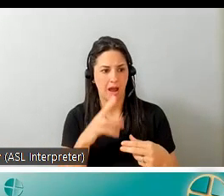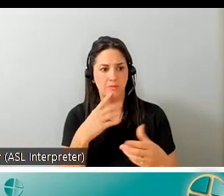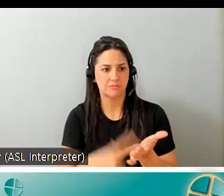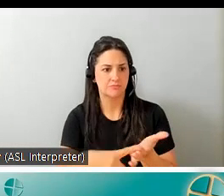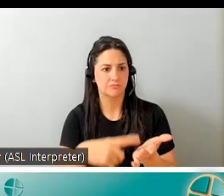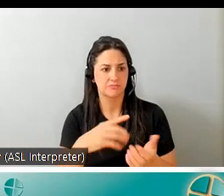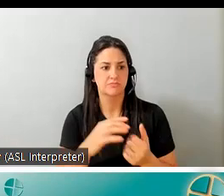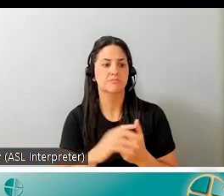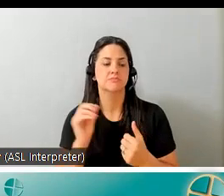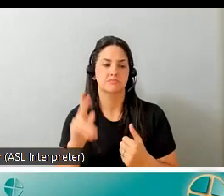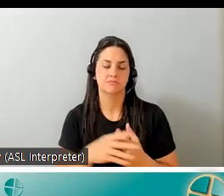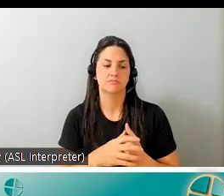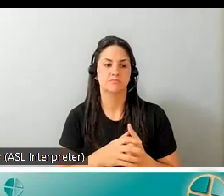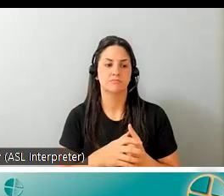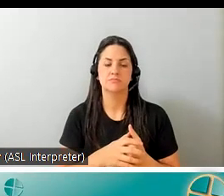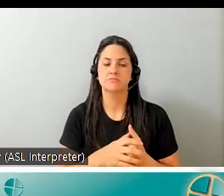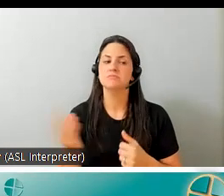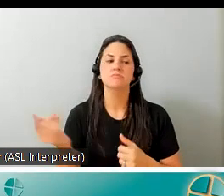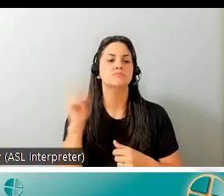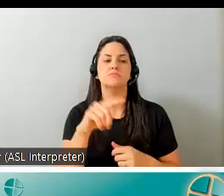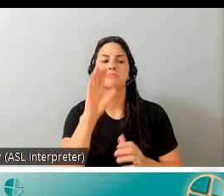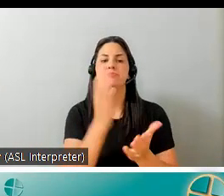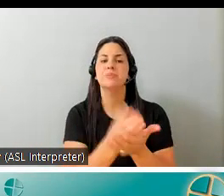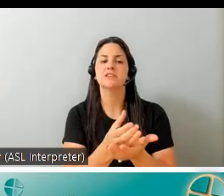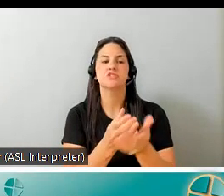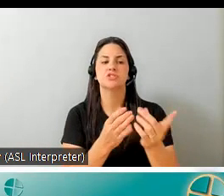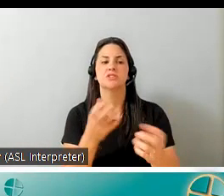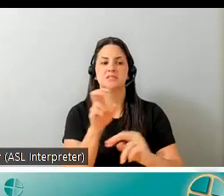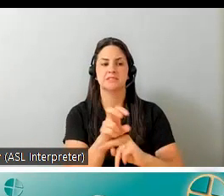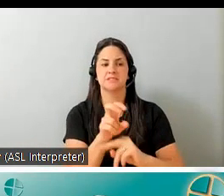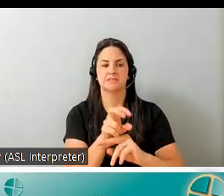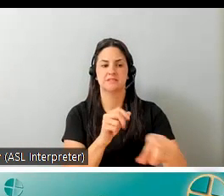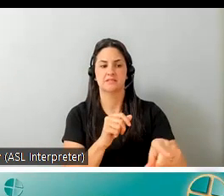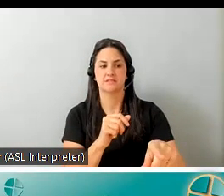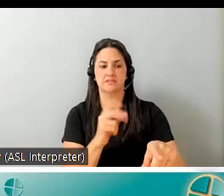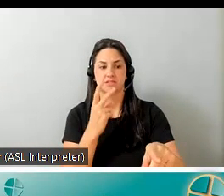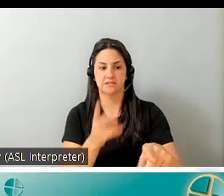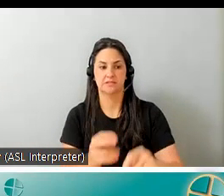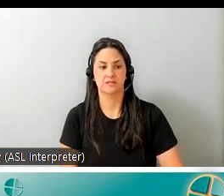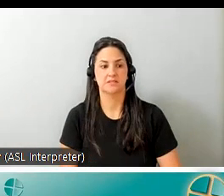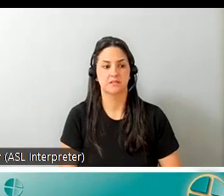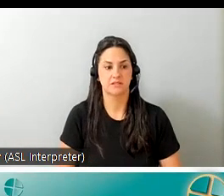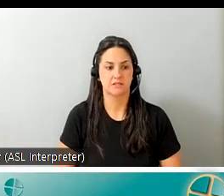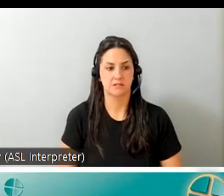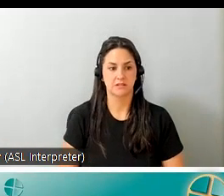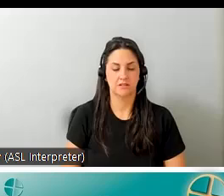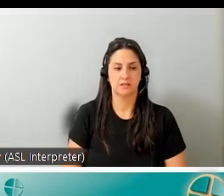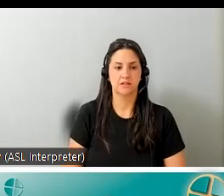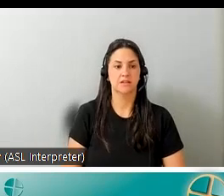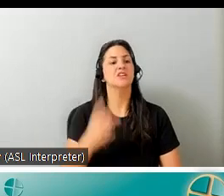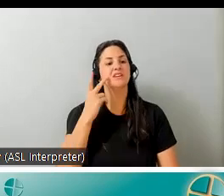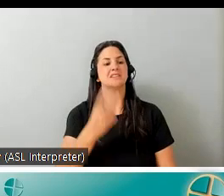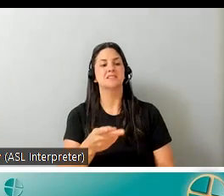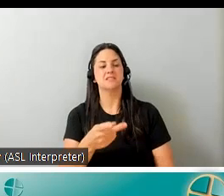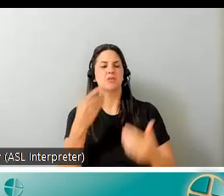yeah so in fact if you just go straight to the picture of christine sitting in her chair um yeah